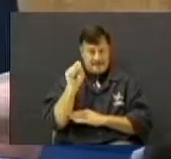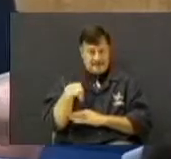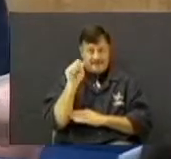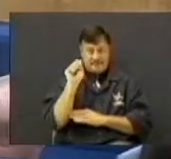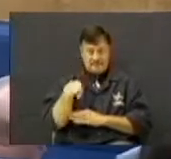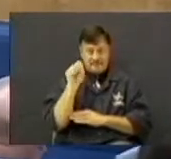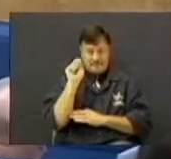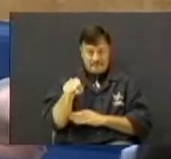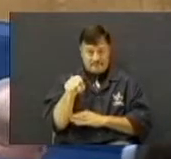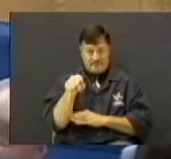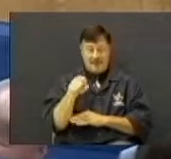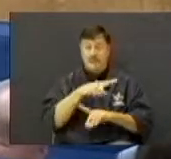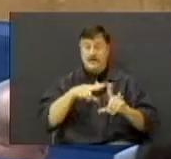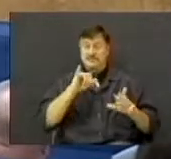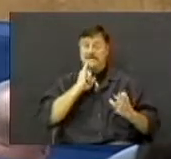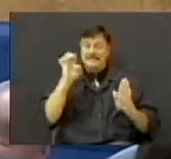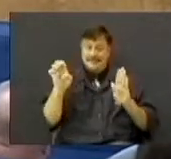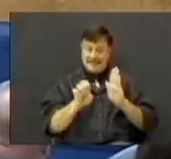He need to be an example.